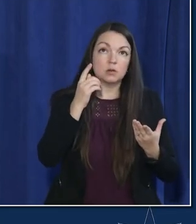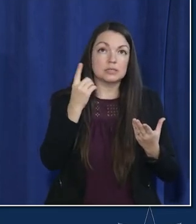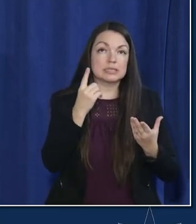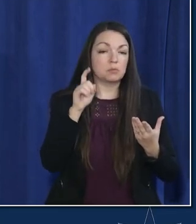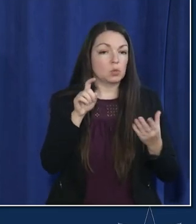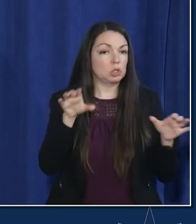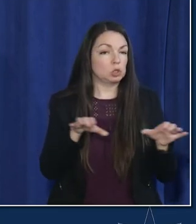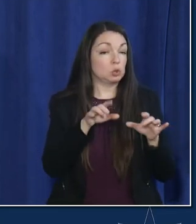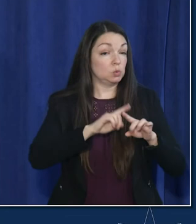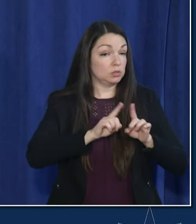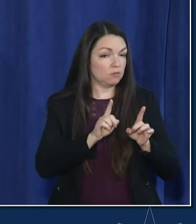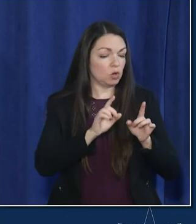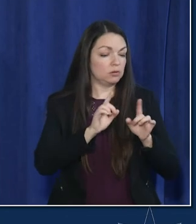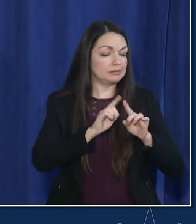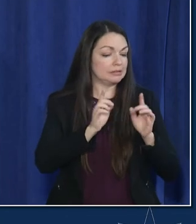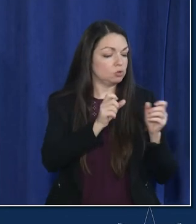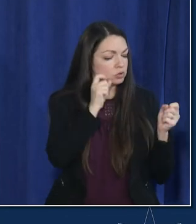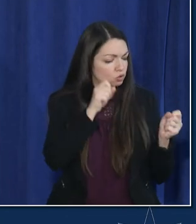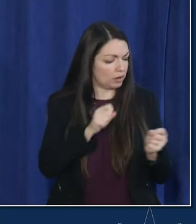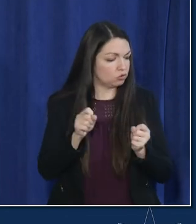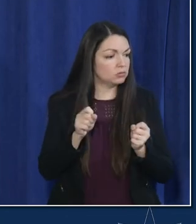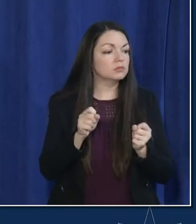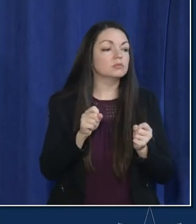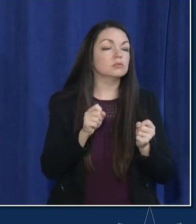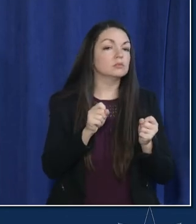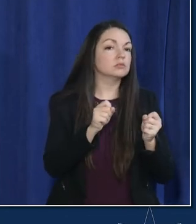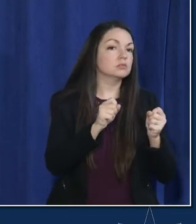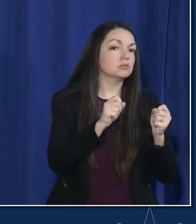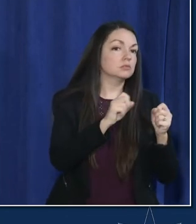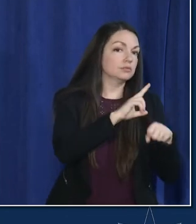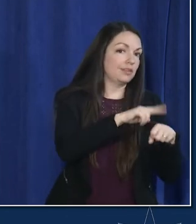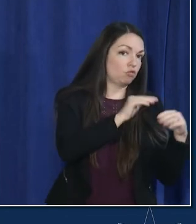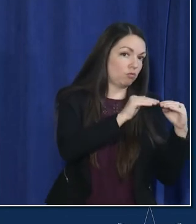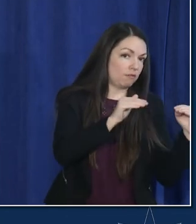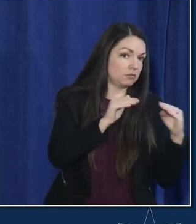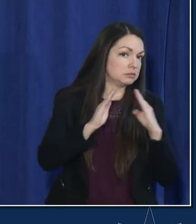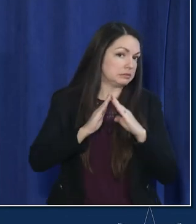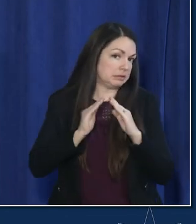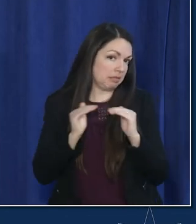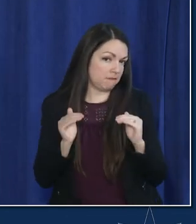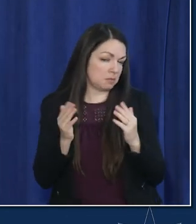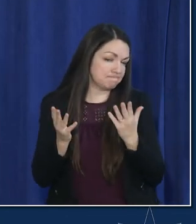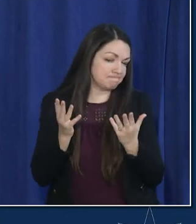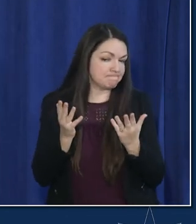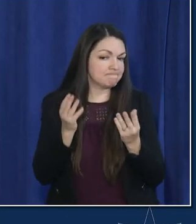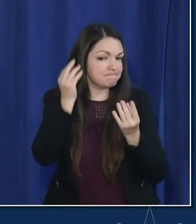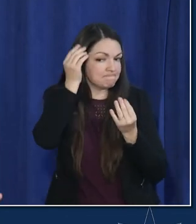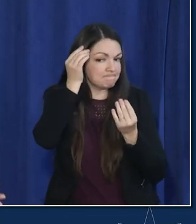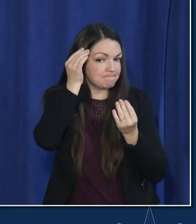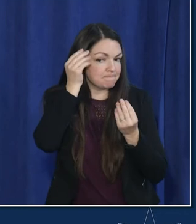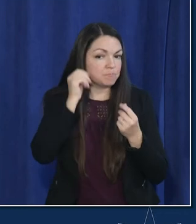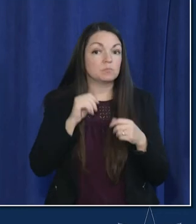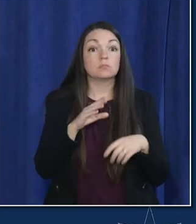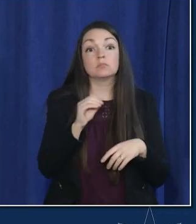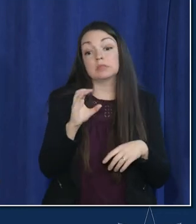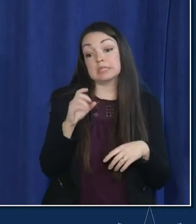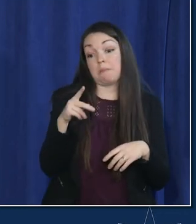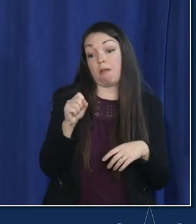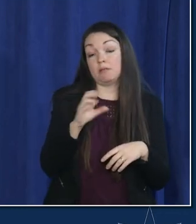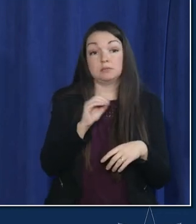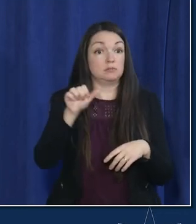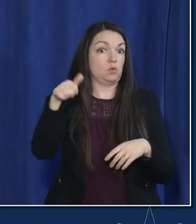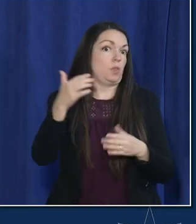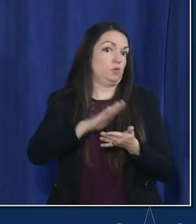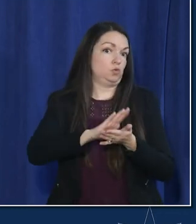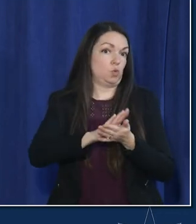different as a strategy at the national level for example at the city level um and uh cps like all of other schools would sort of be part